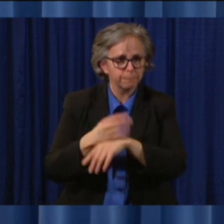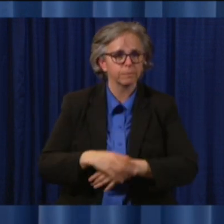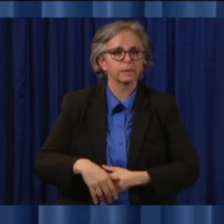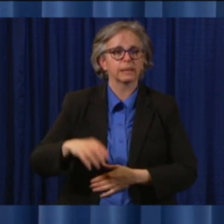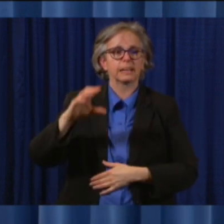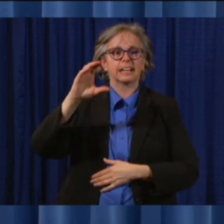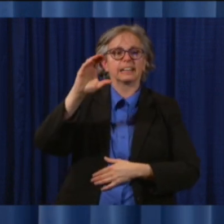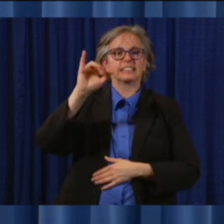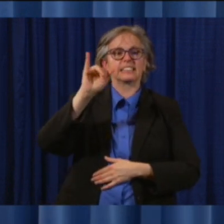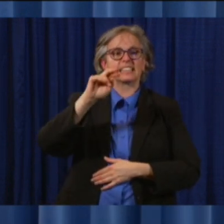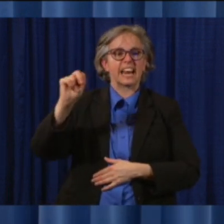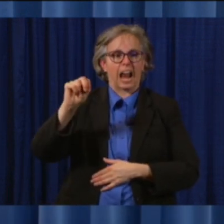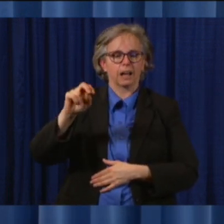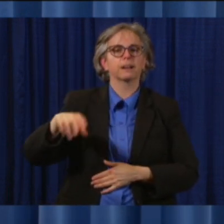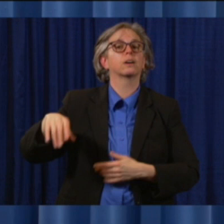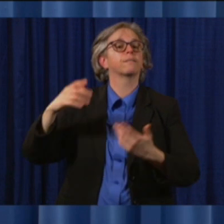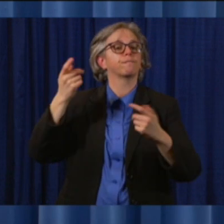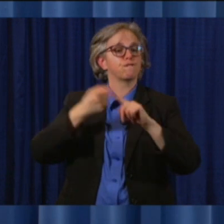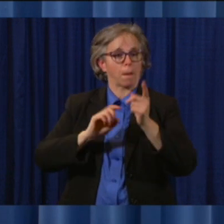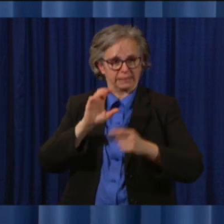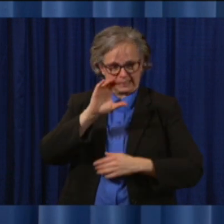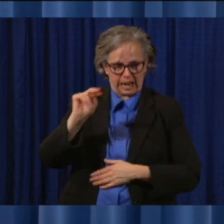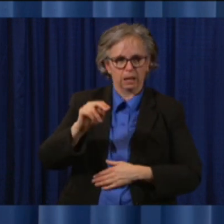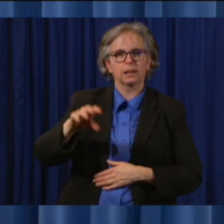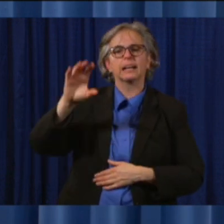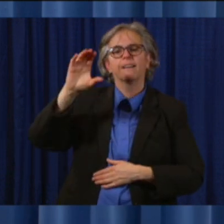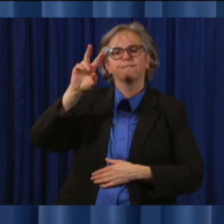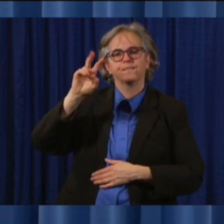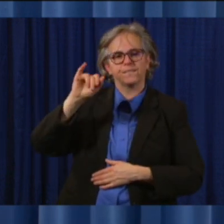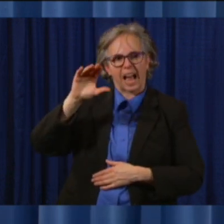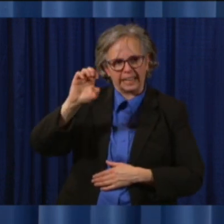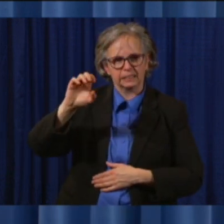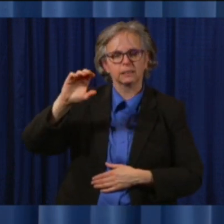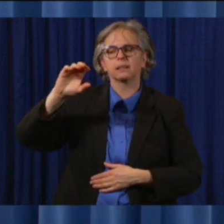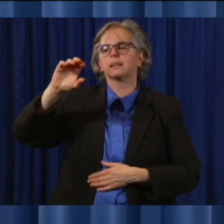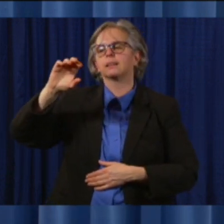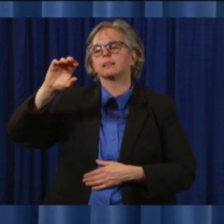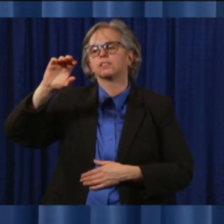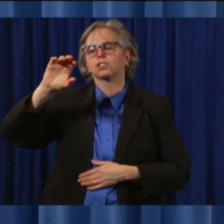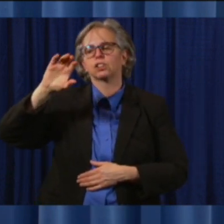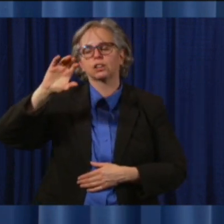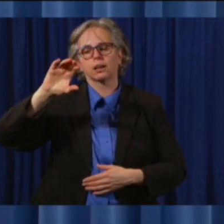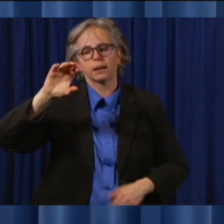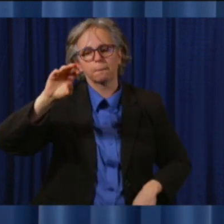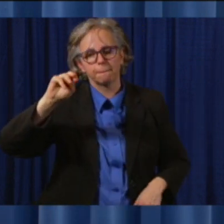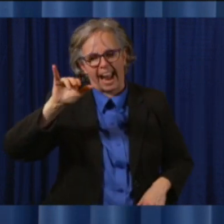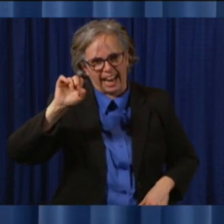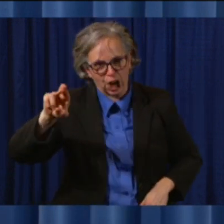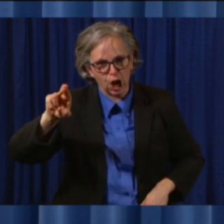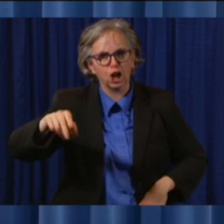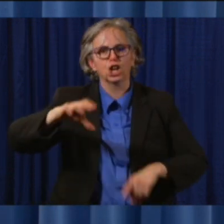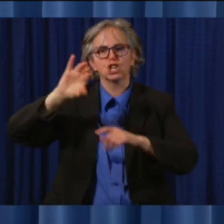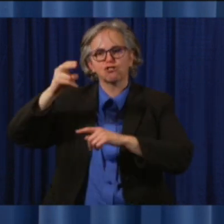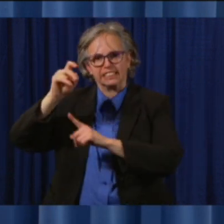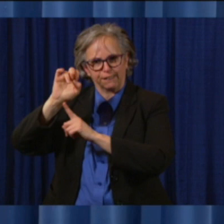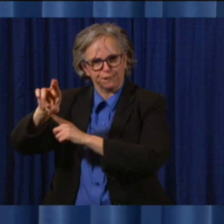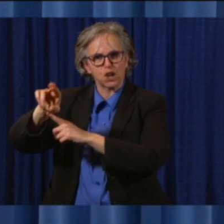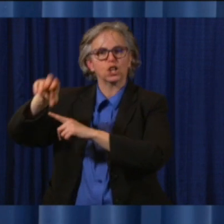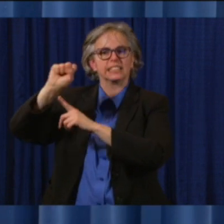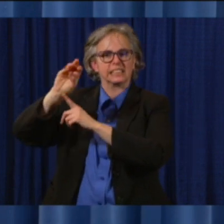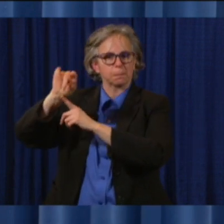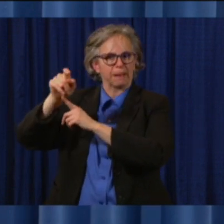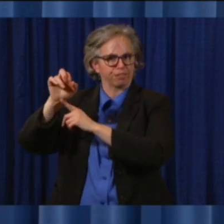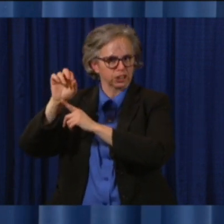Christopher Smitherman. He's a member of the Strike Force, and I want to thank all the members of the Strike Force